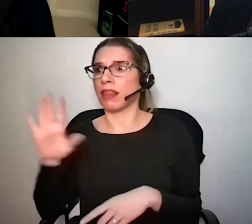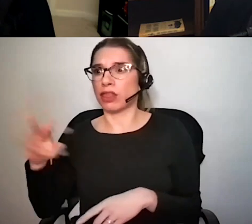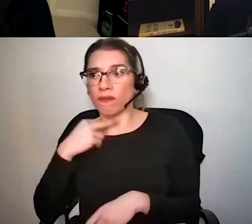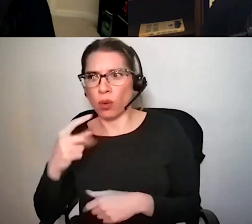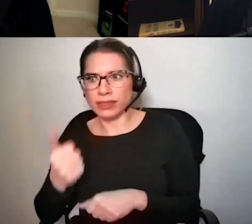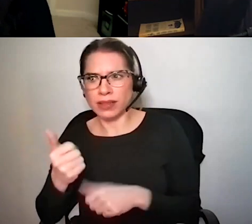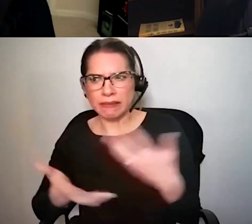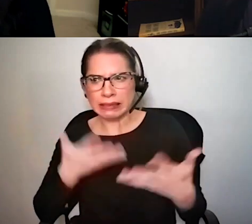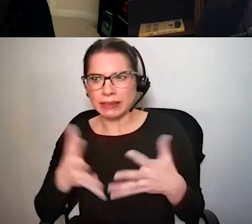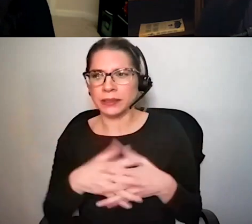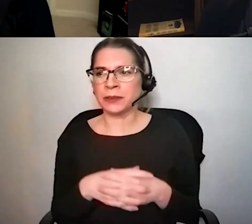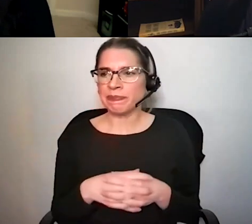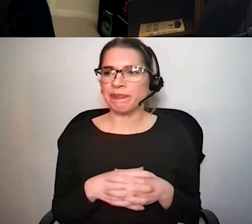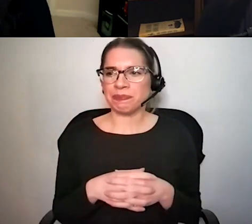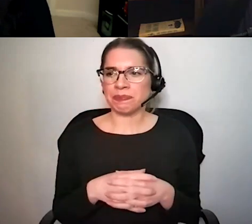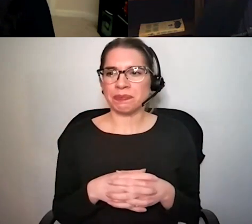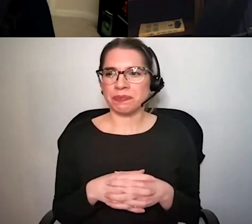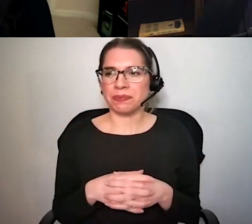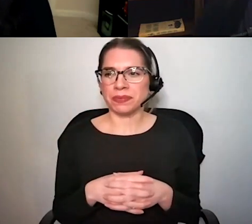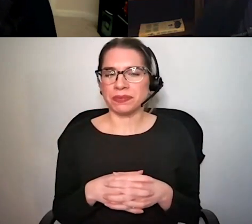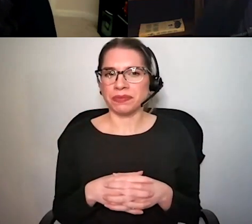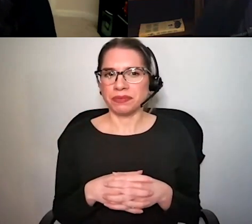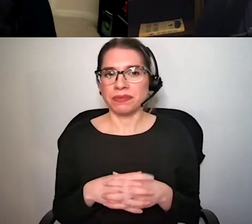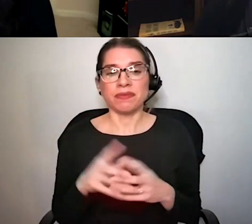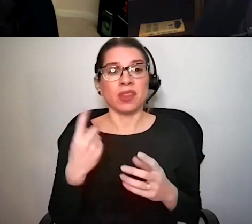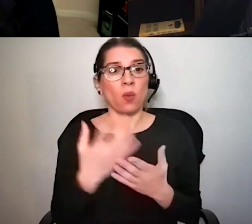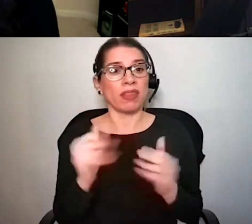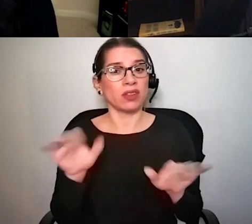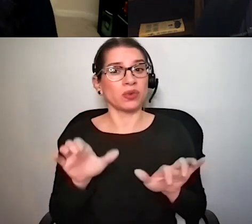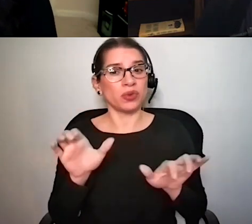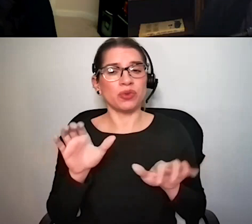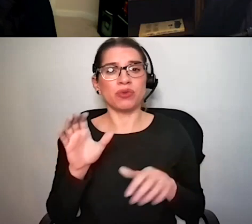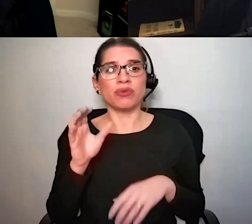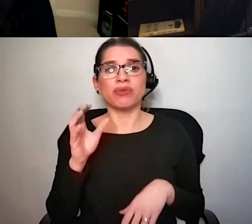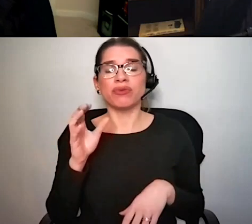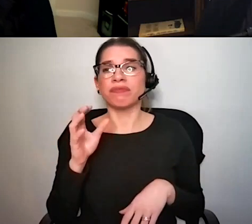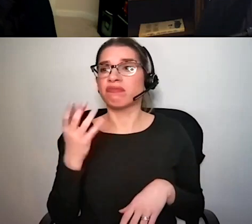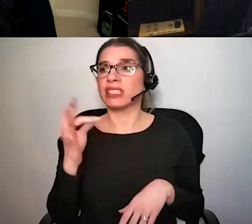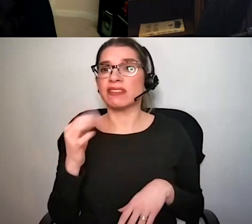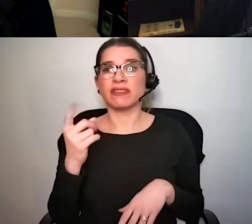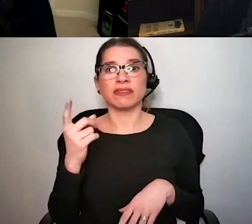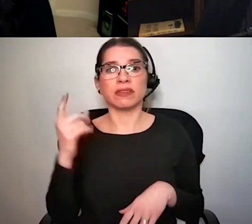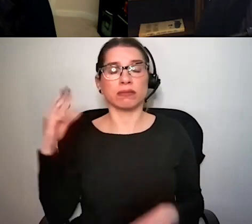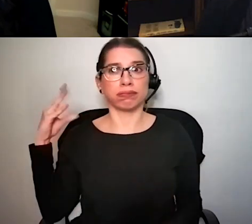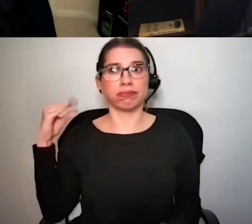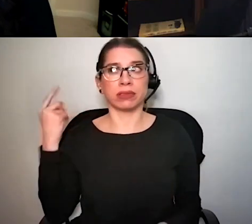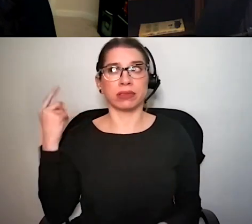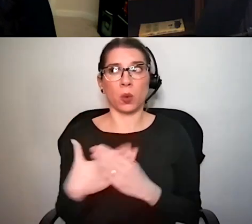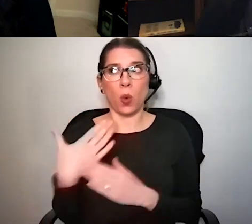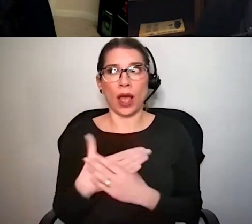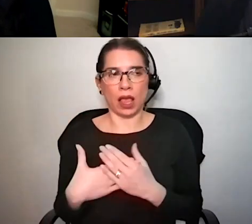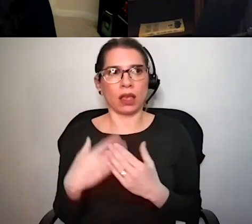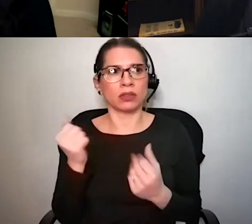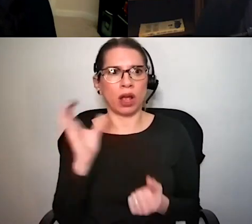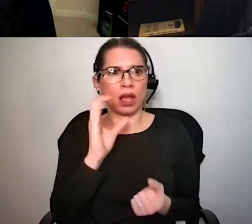things you can do is you could you could find a fan to just go and stand next to and try and mask some of that um